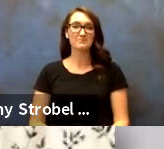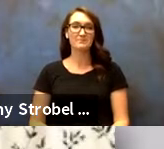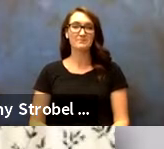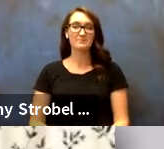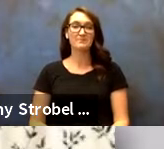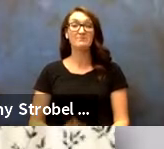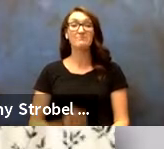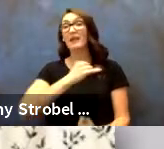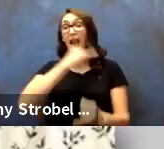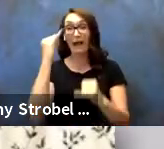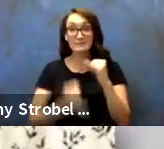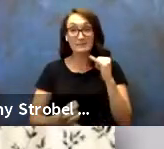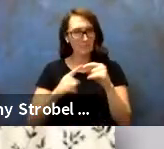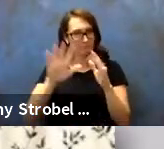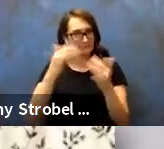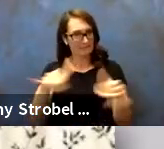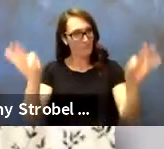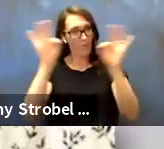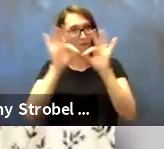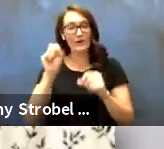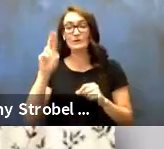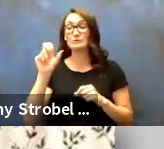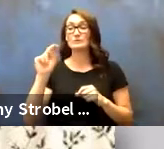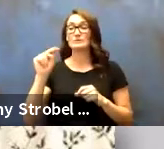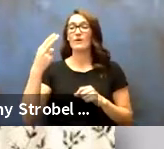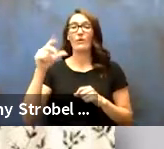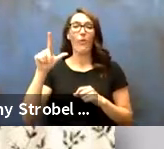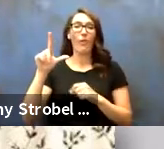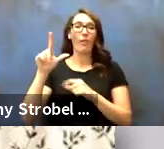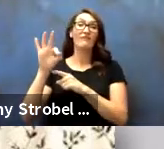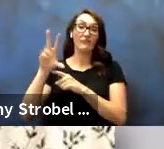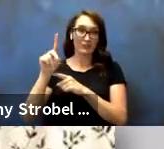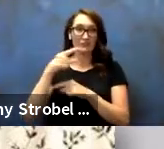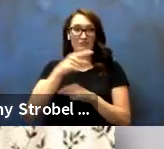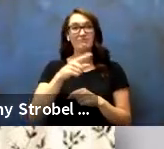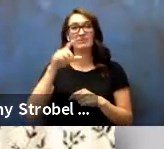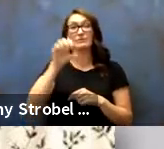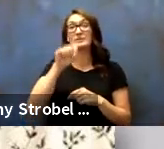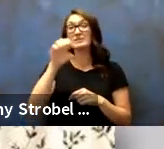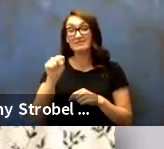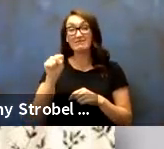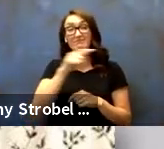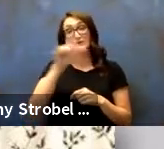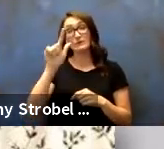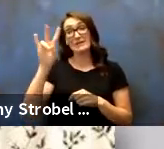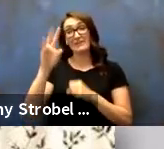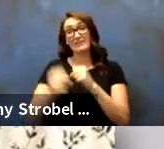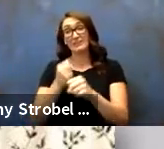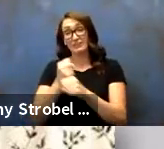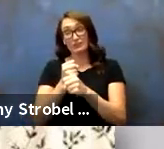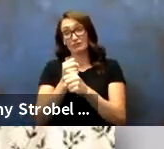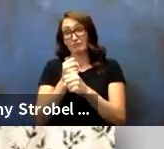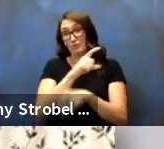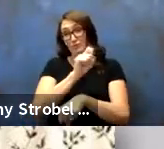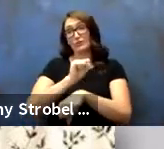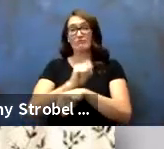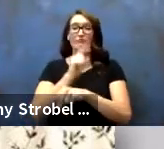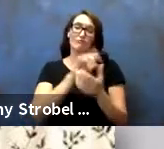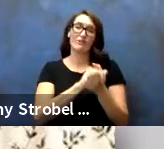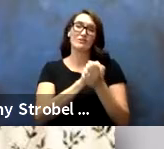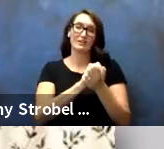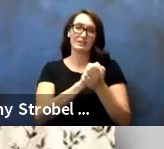And last, but certainly not least, Susan Holford, Social Sciences, 27 years of service. Congratulations, Susan.